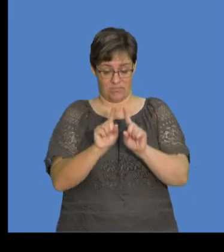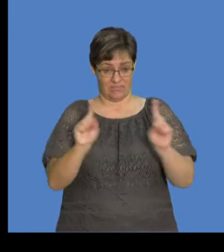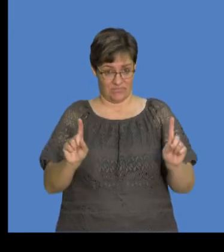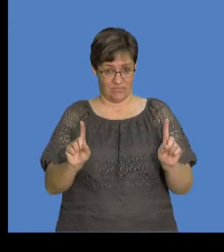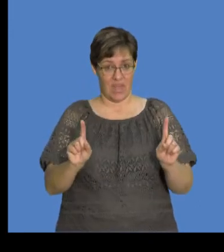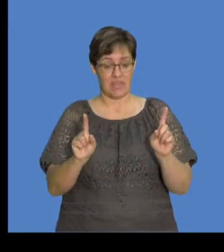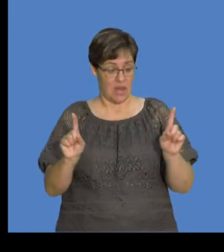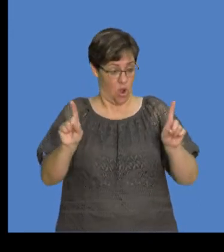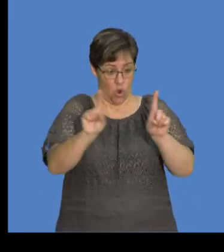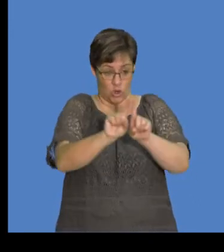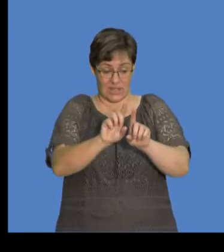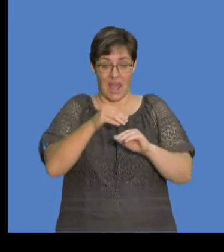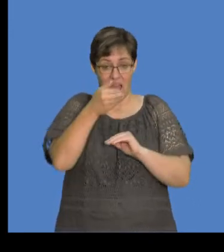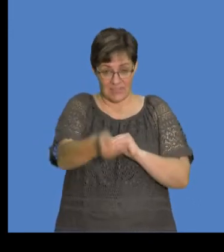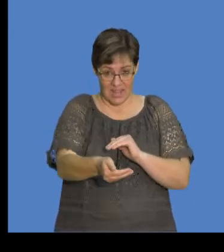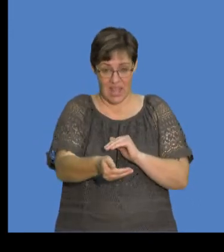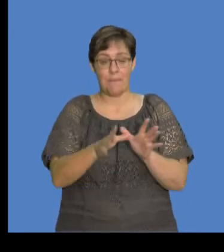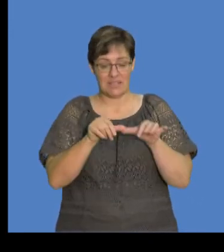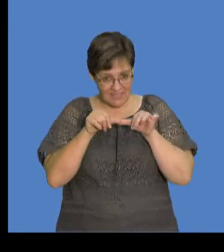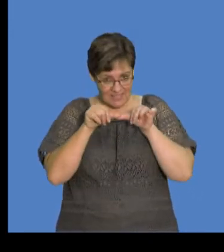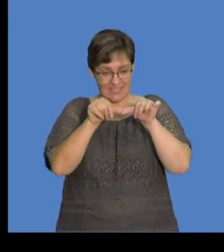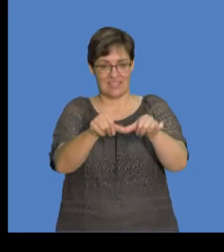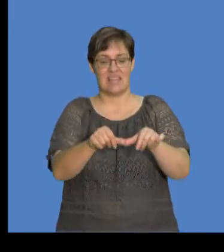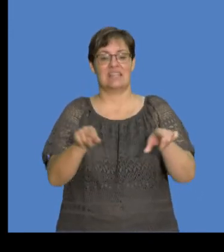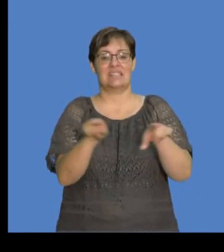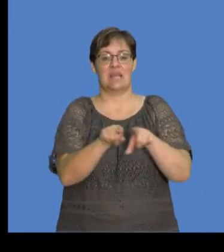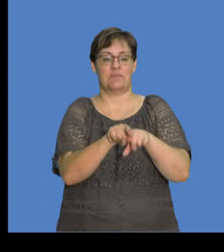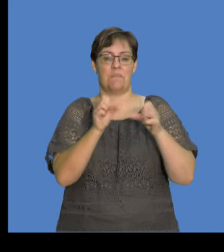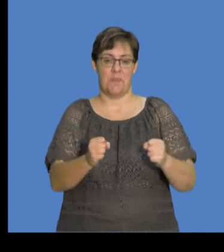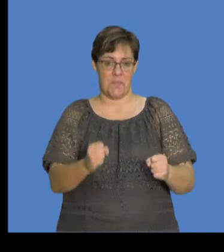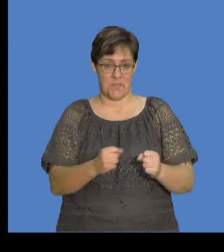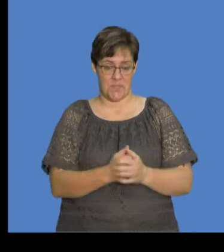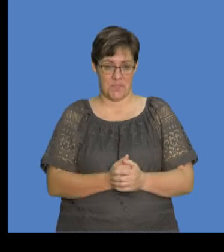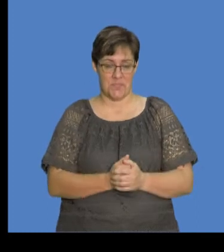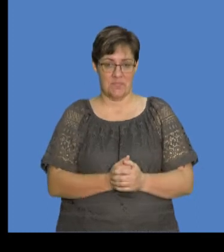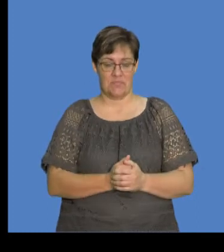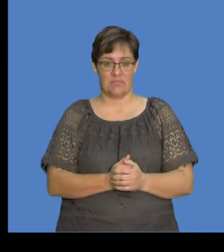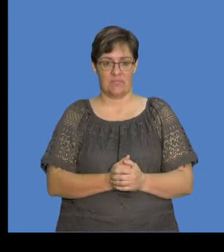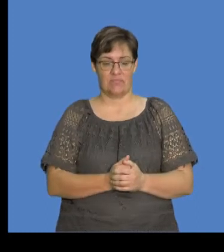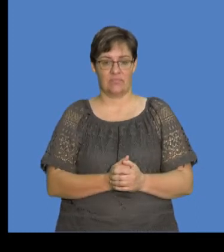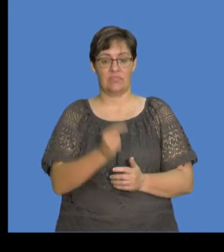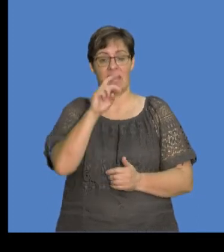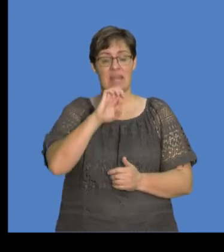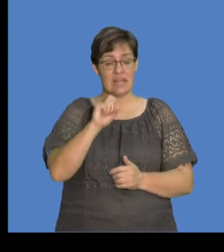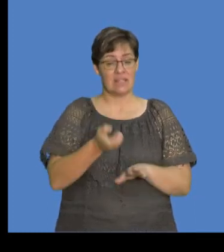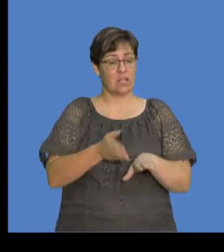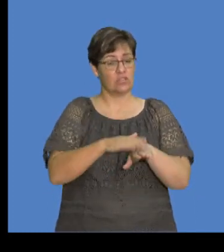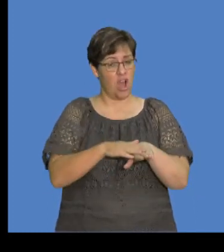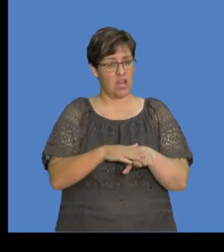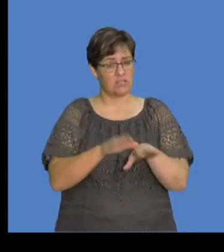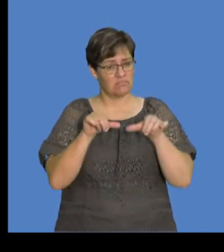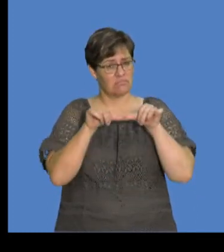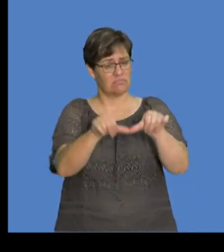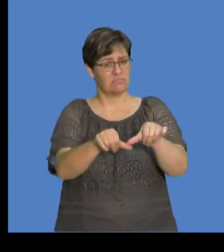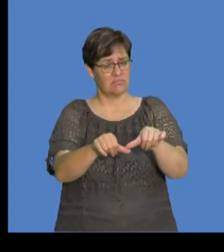they were brought into contact, the net charge must remain the same, all right? Okay? So if the net charge remains the same,